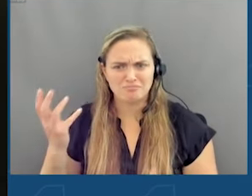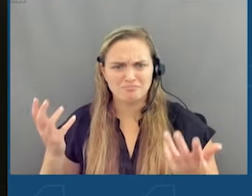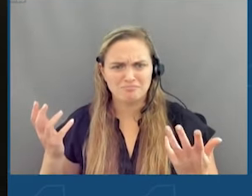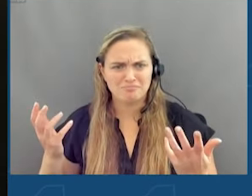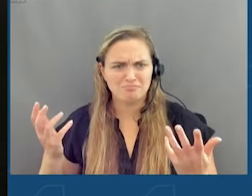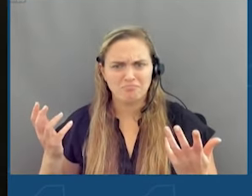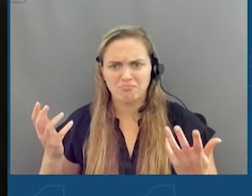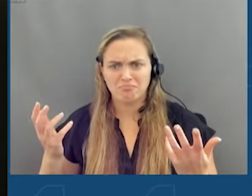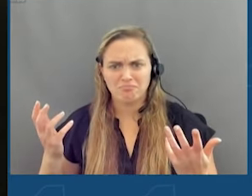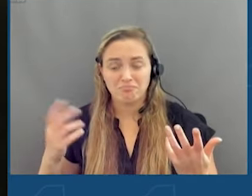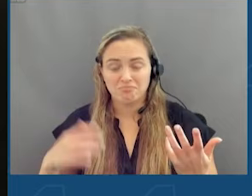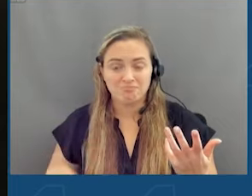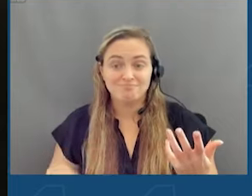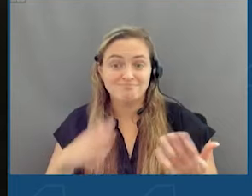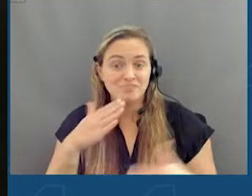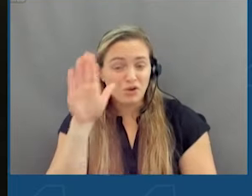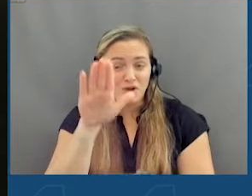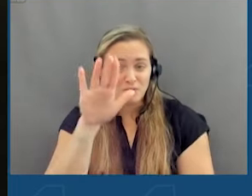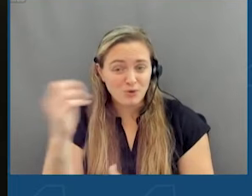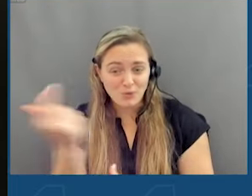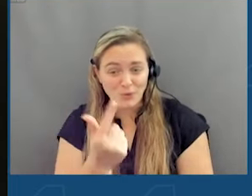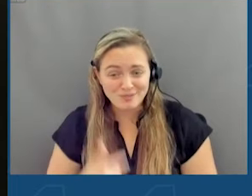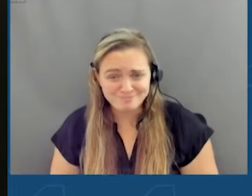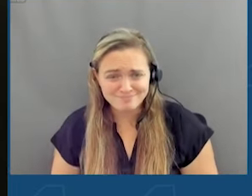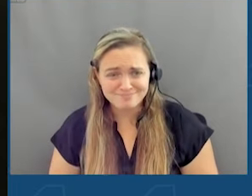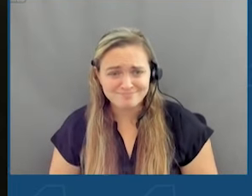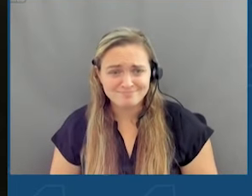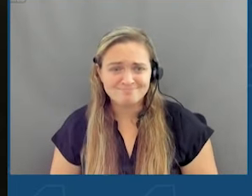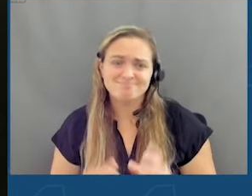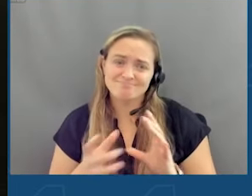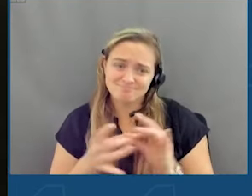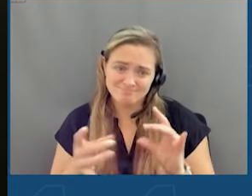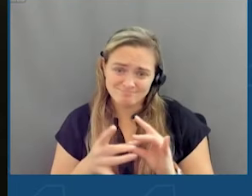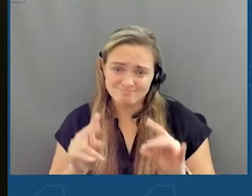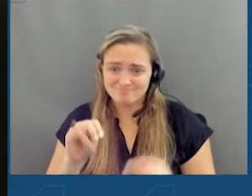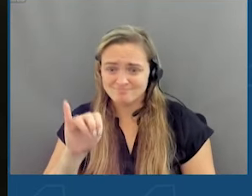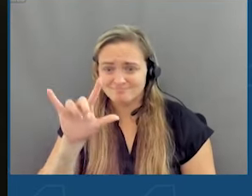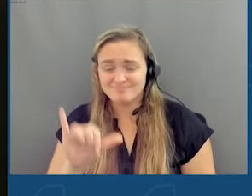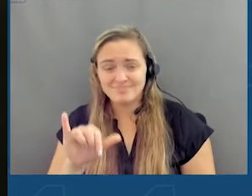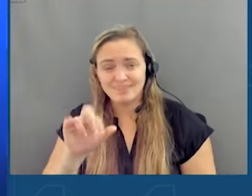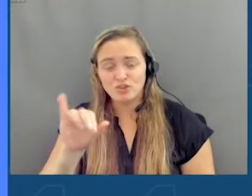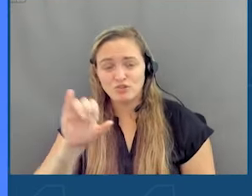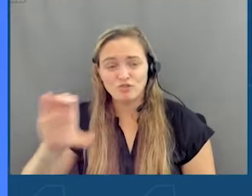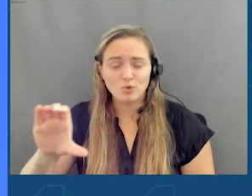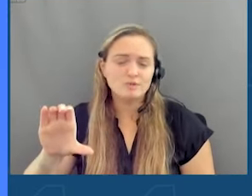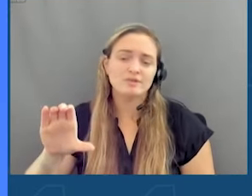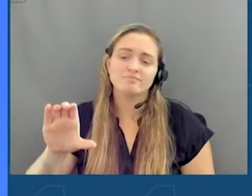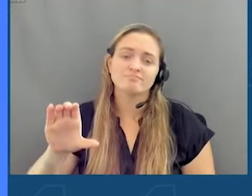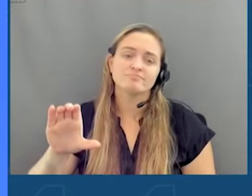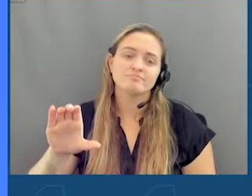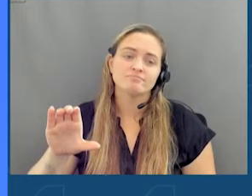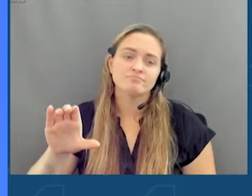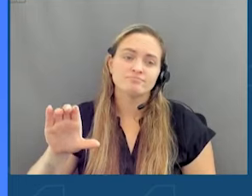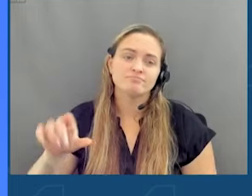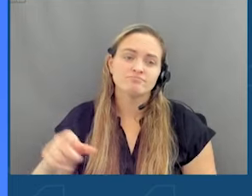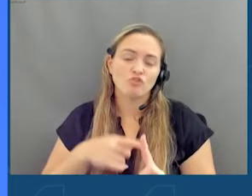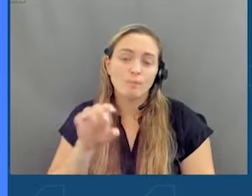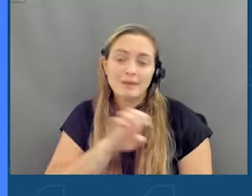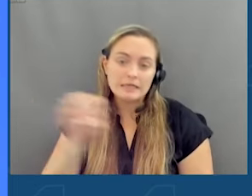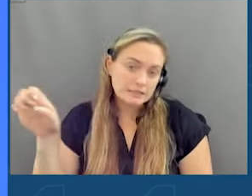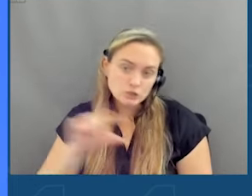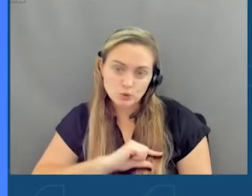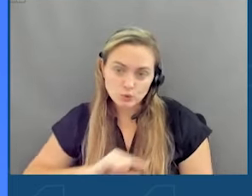So good afternoon, everyone. As was mentioned, I'm Nilly Rozek. I'm an Assemblywoman from Eastern Queens.